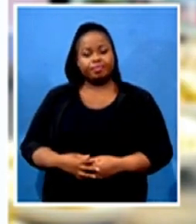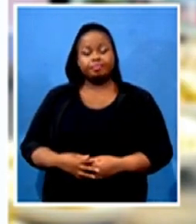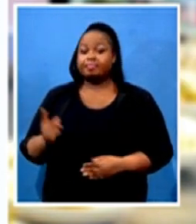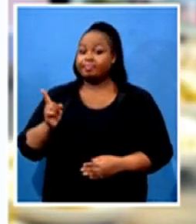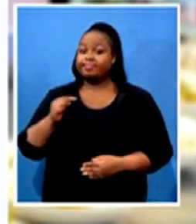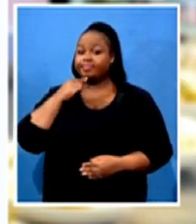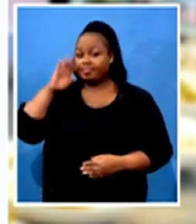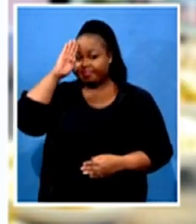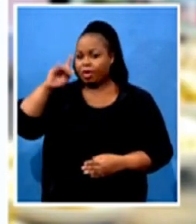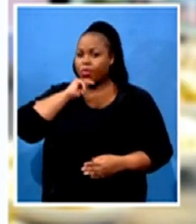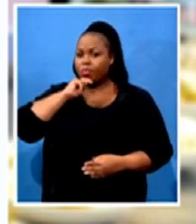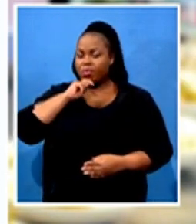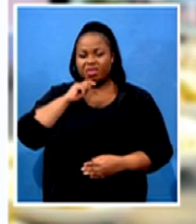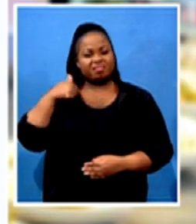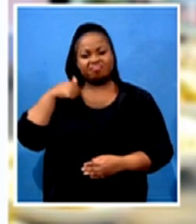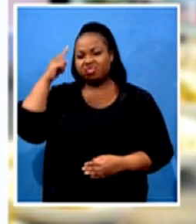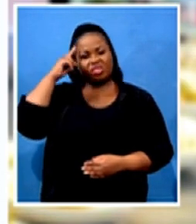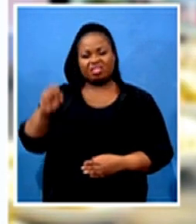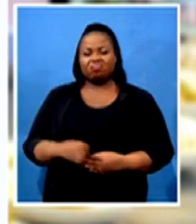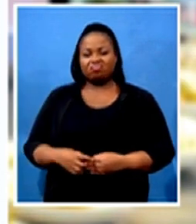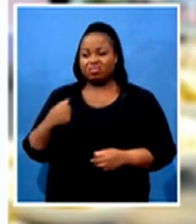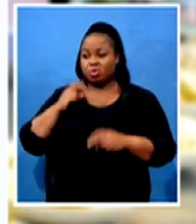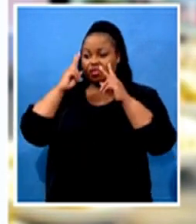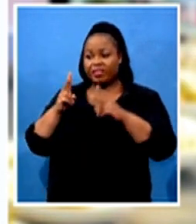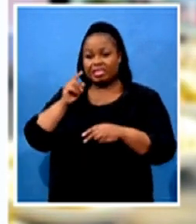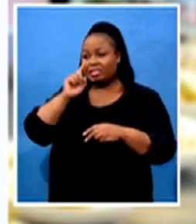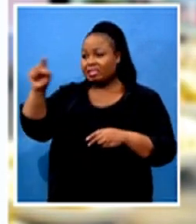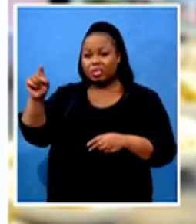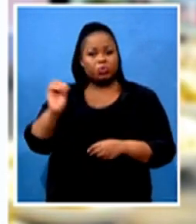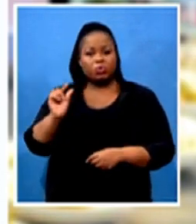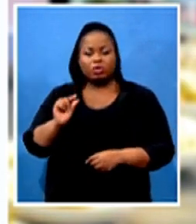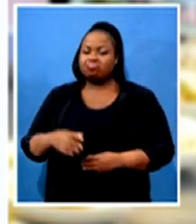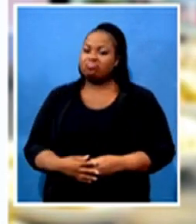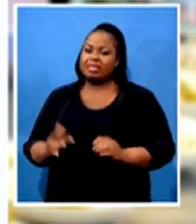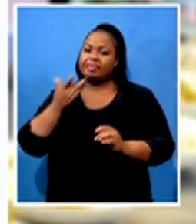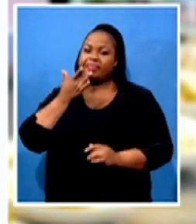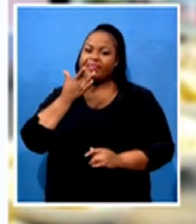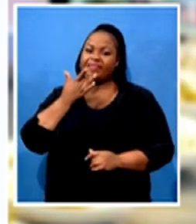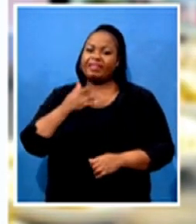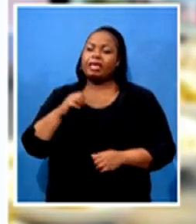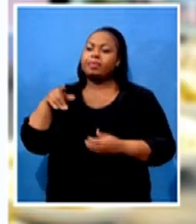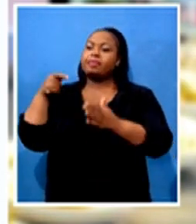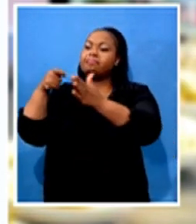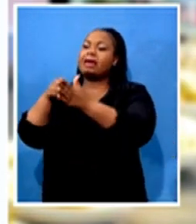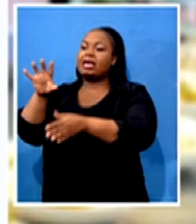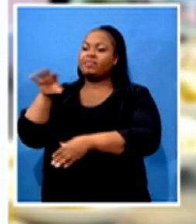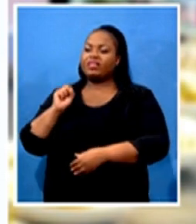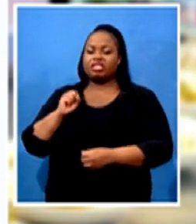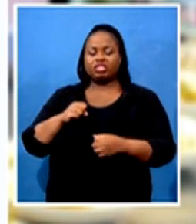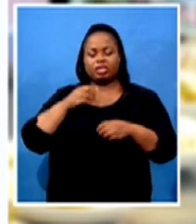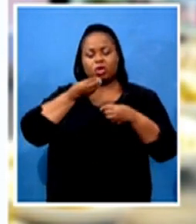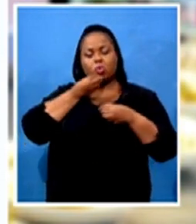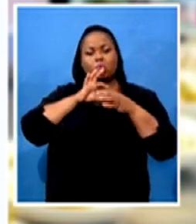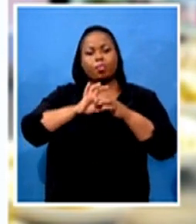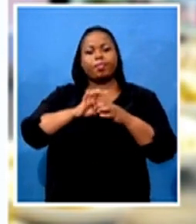I'll visit any of them anytime soon. I'd rather prefer to get a takeaway from the restaurant. And Numbulelo Mudise